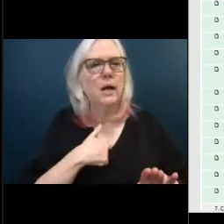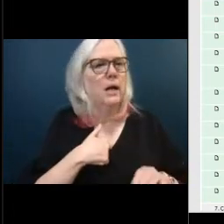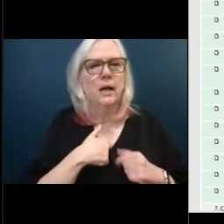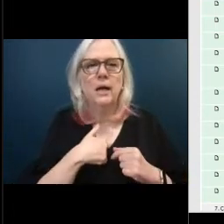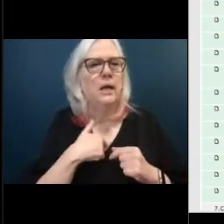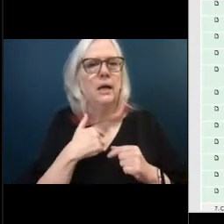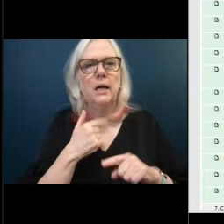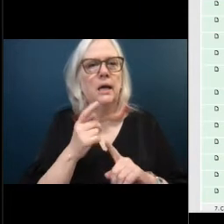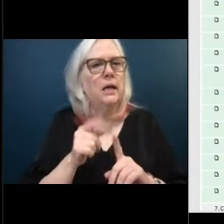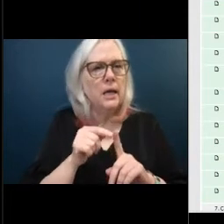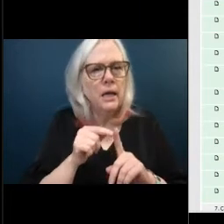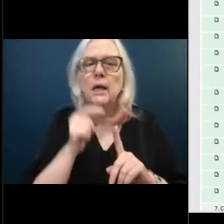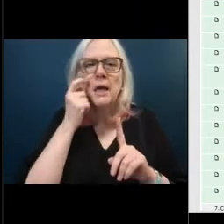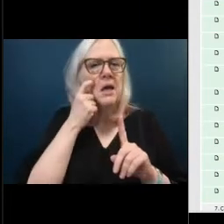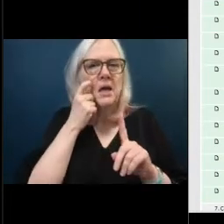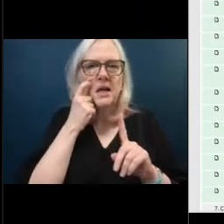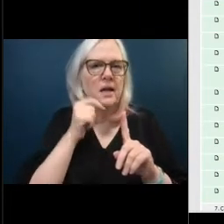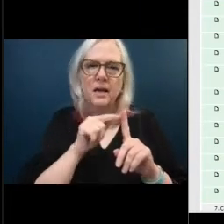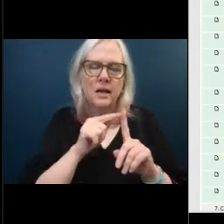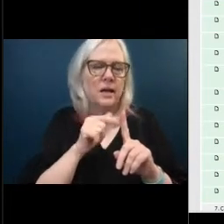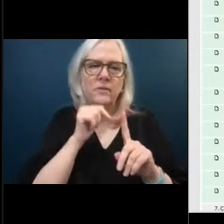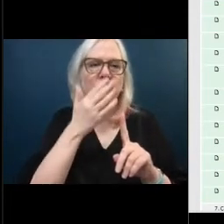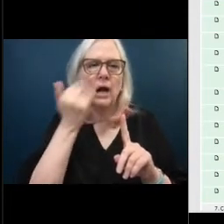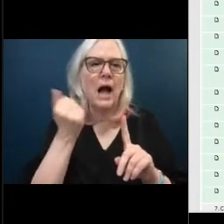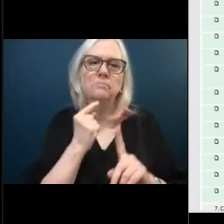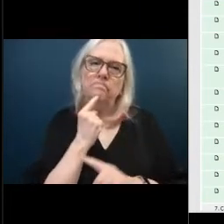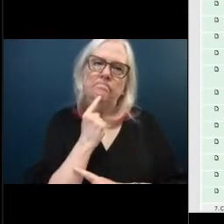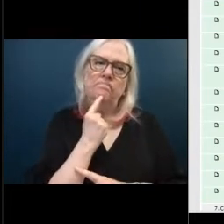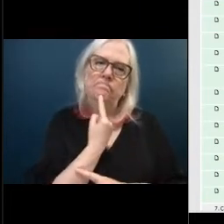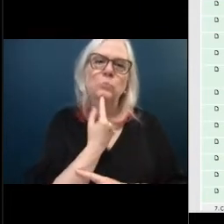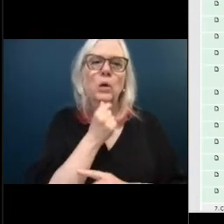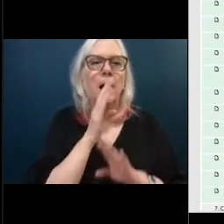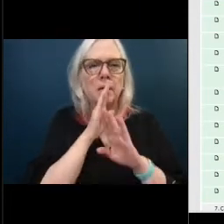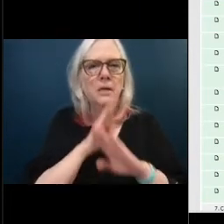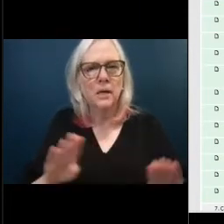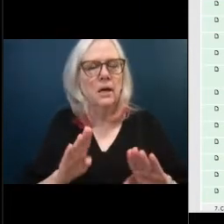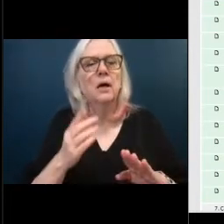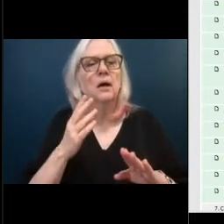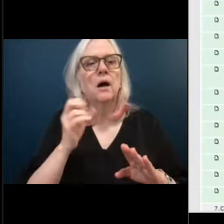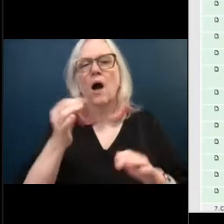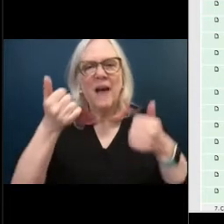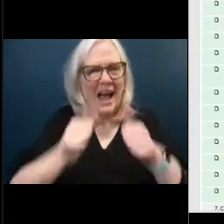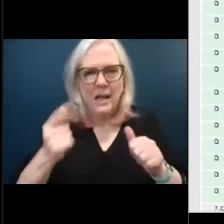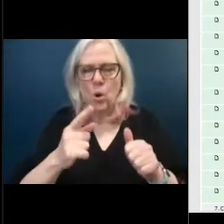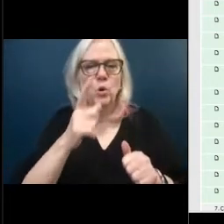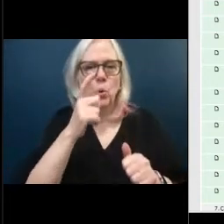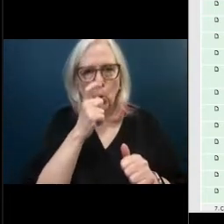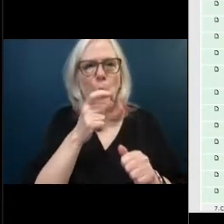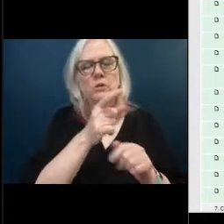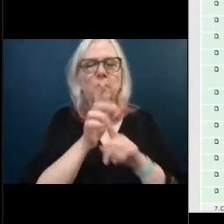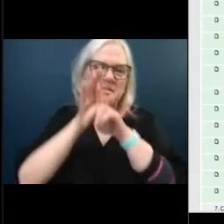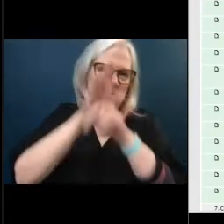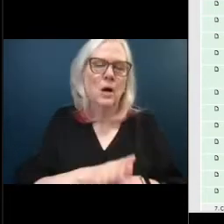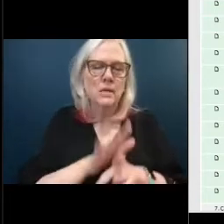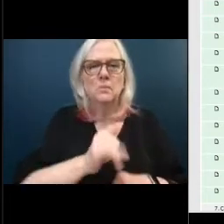this because this is as serious a matter to anyone who have ever fallen by systemic racism, white supremacy. The face